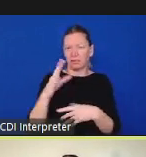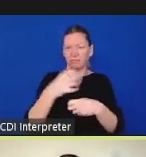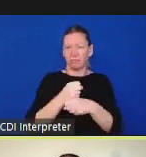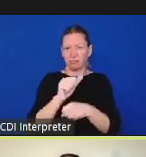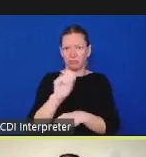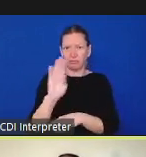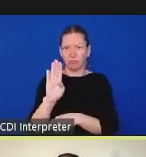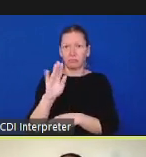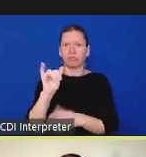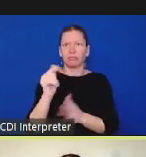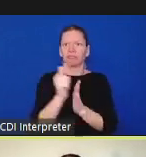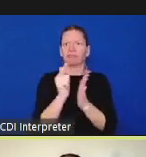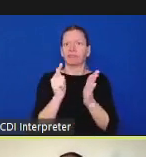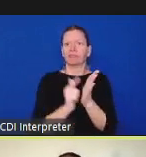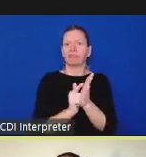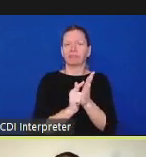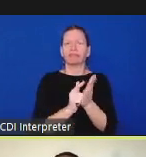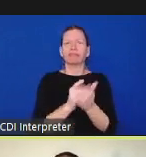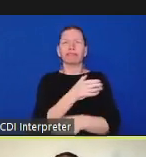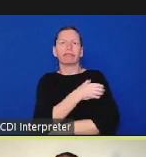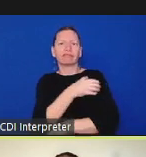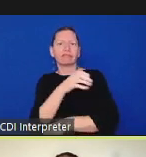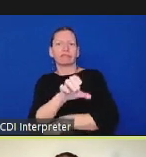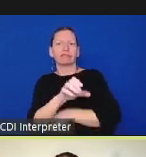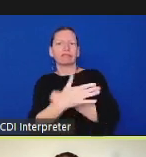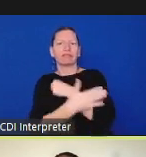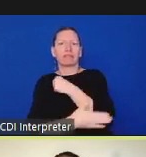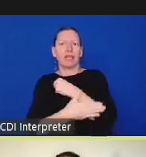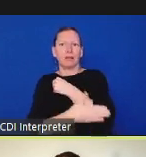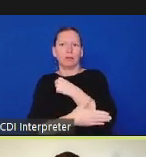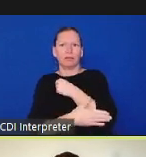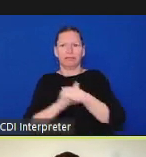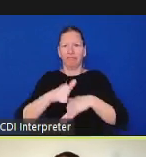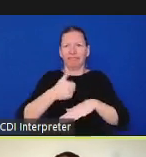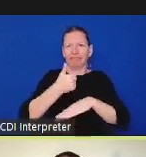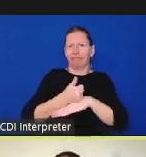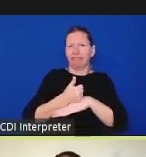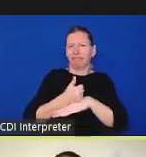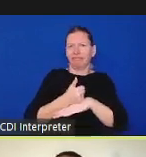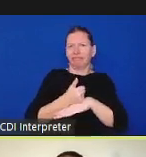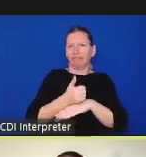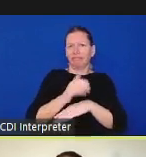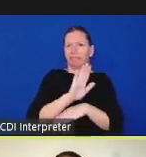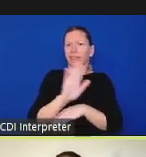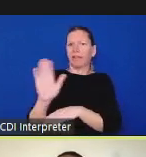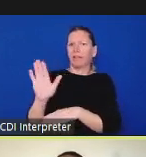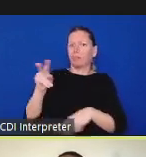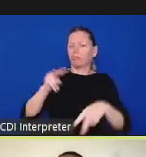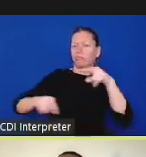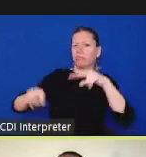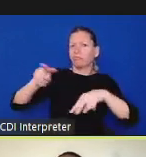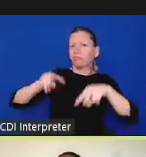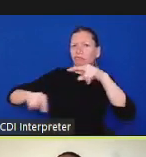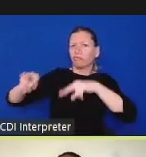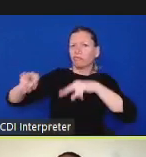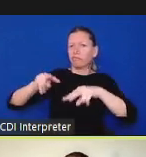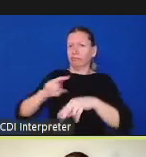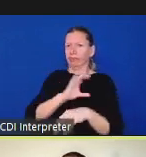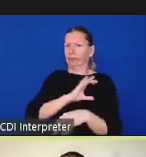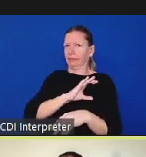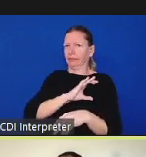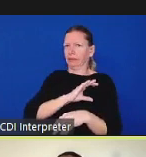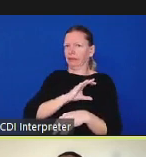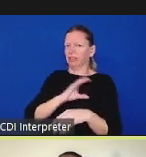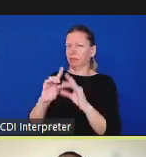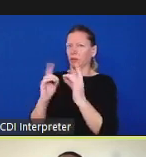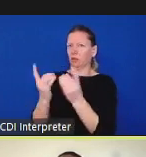generally about the work of civilian oversight nicole as the national association has worked with communities are all over the country and